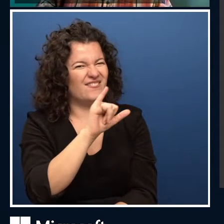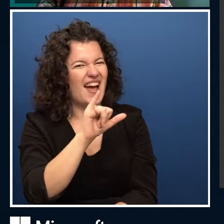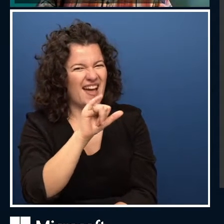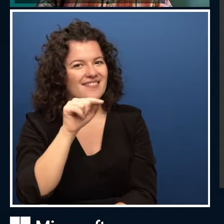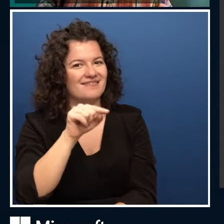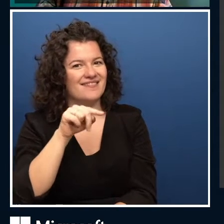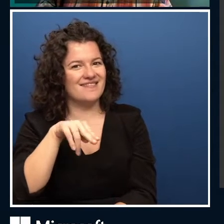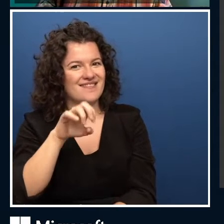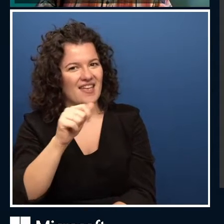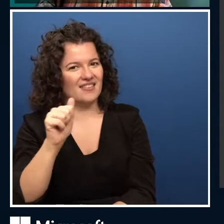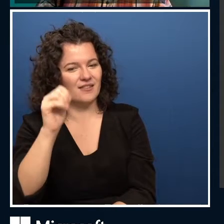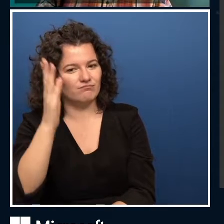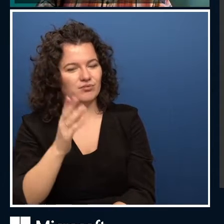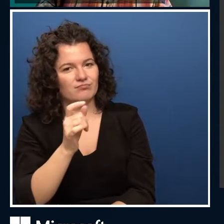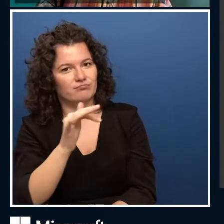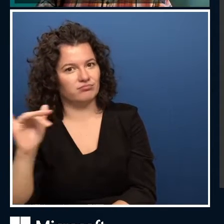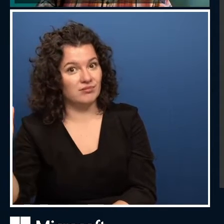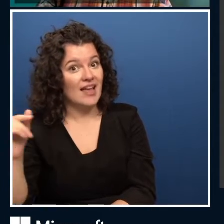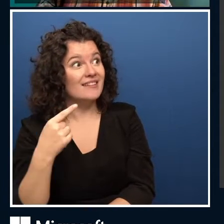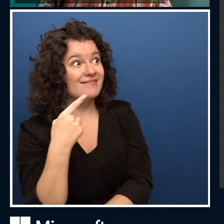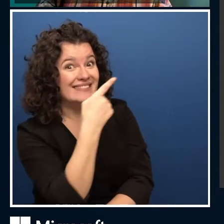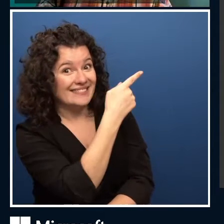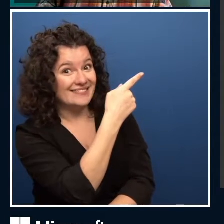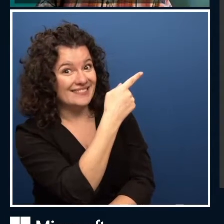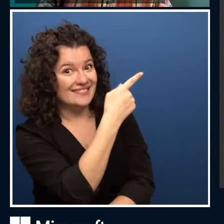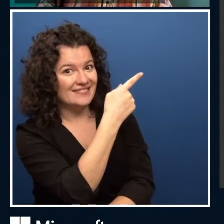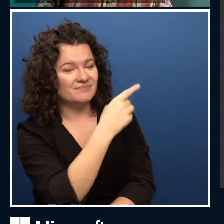chat in just a moment.